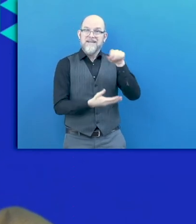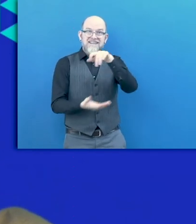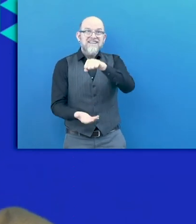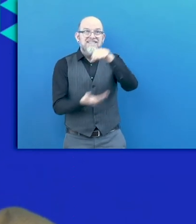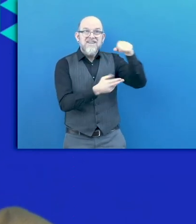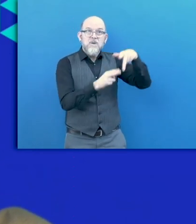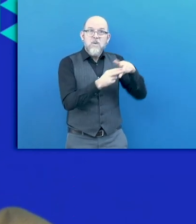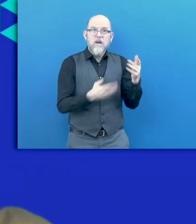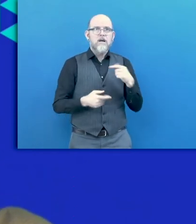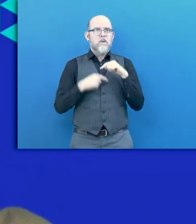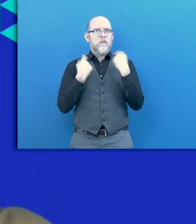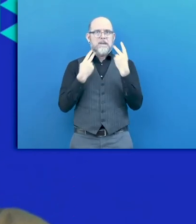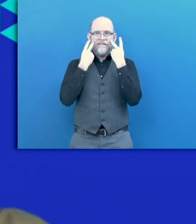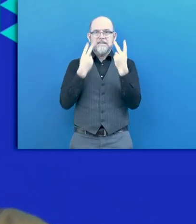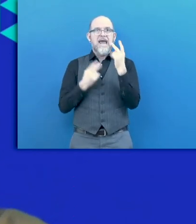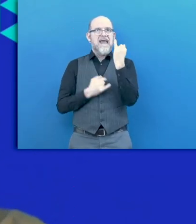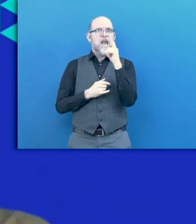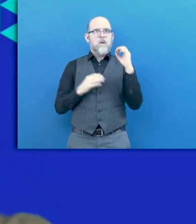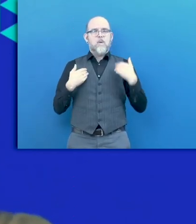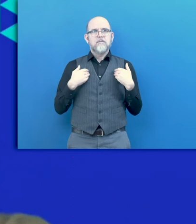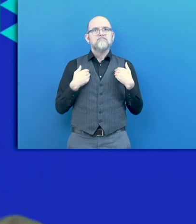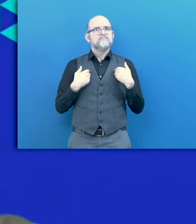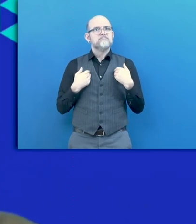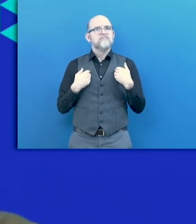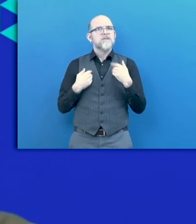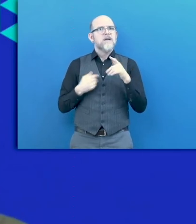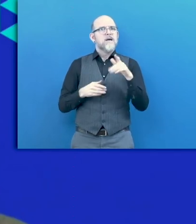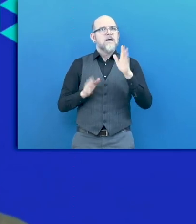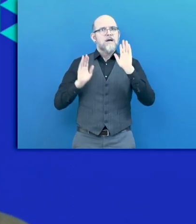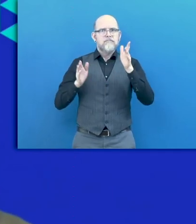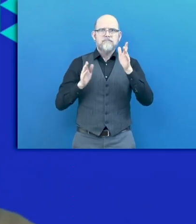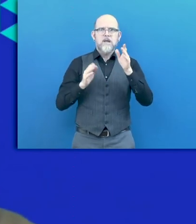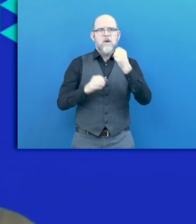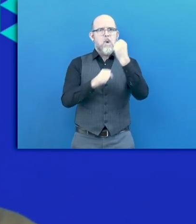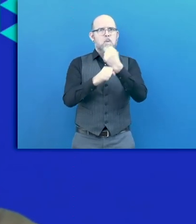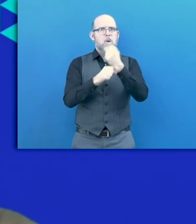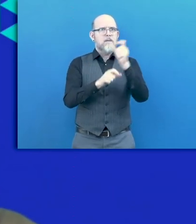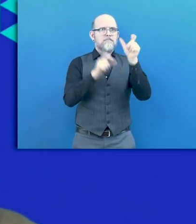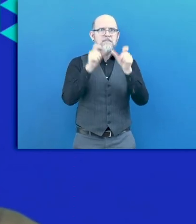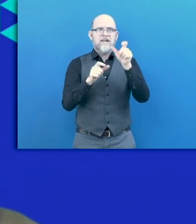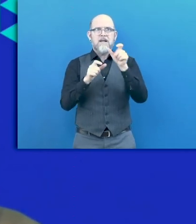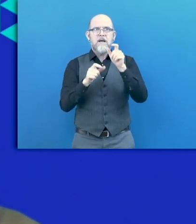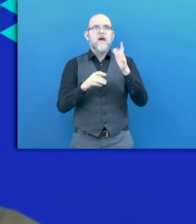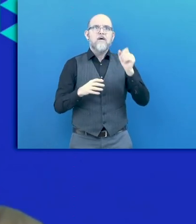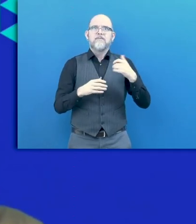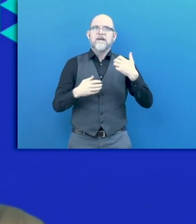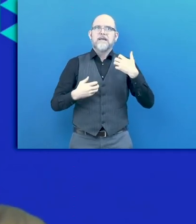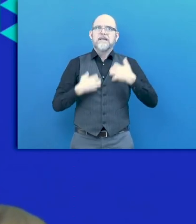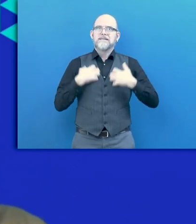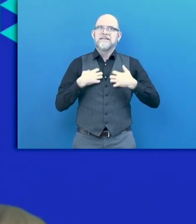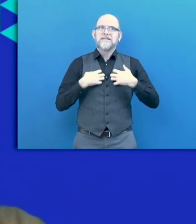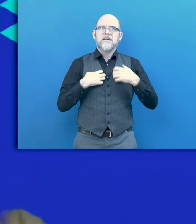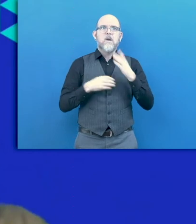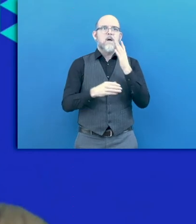perspective, an increased interest among trade unions to put disability inclusion on their mainstream